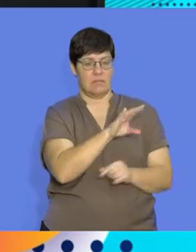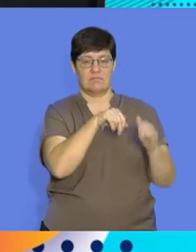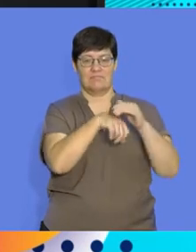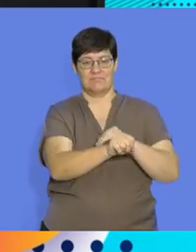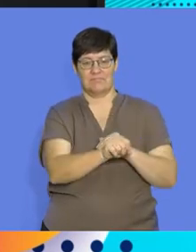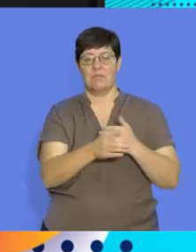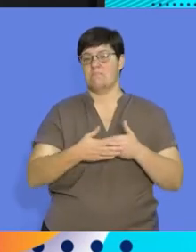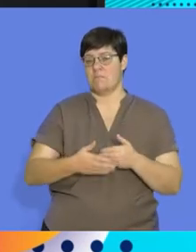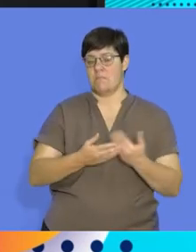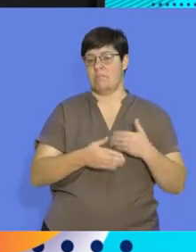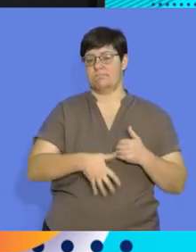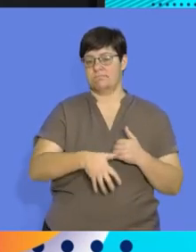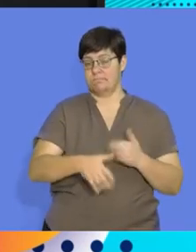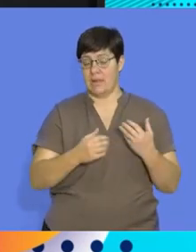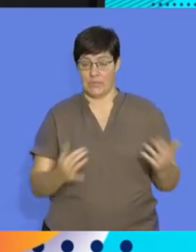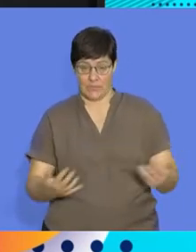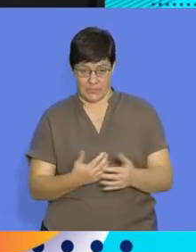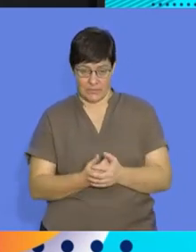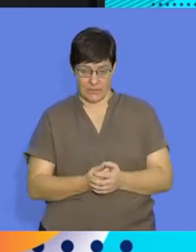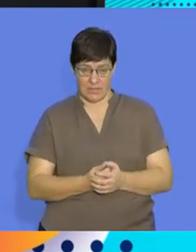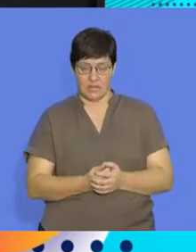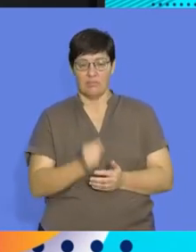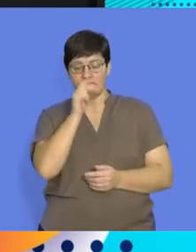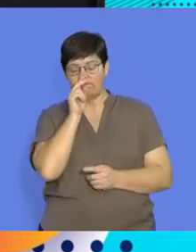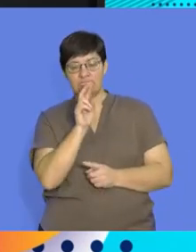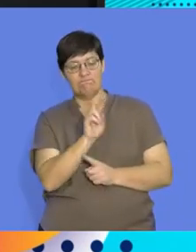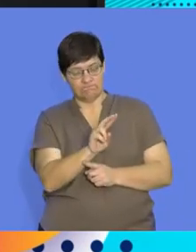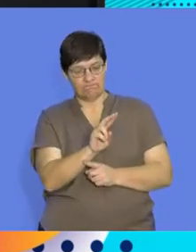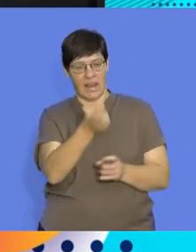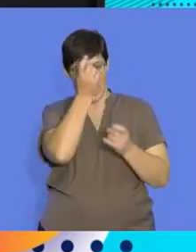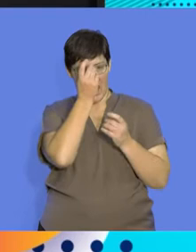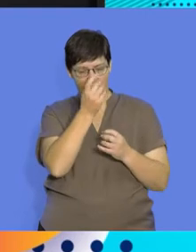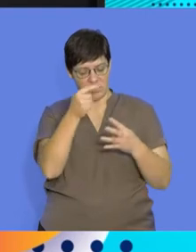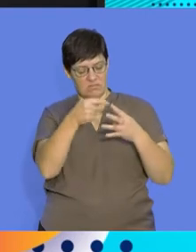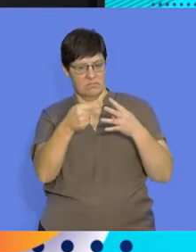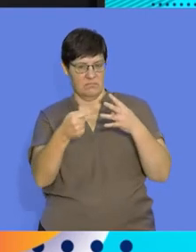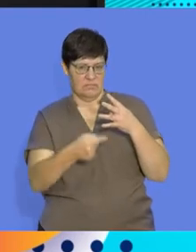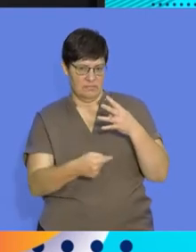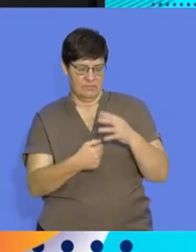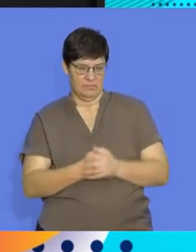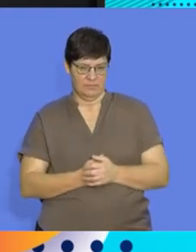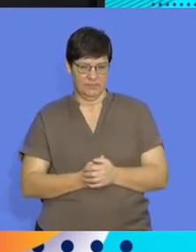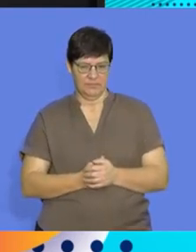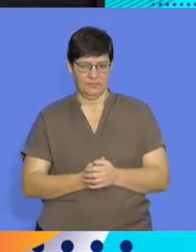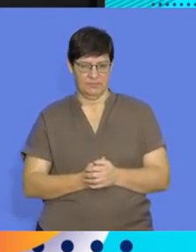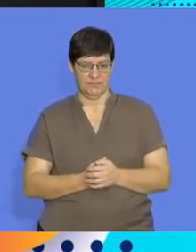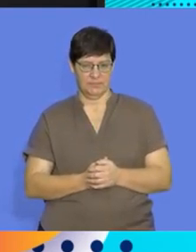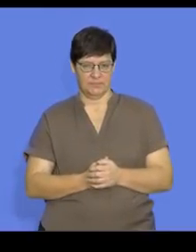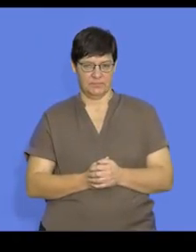Let's get into the concepts of the lesson and then we'll unpack the details of reproduction in vertebrates.